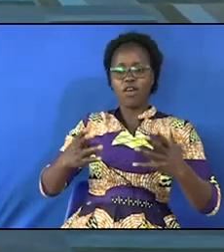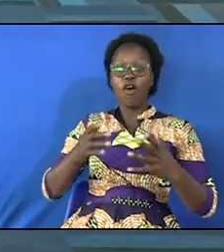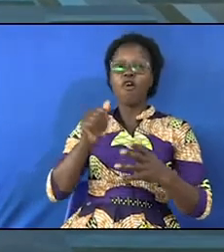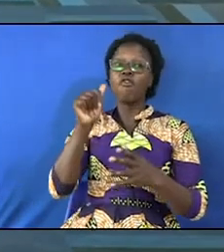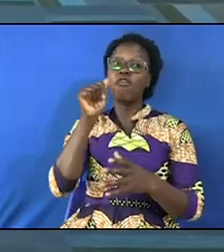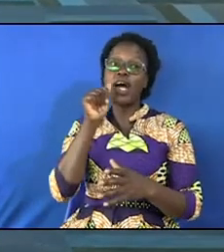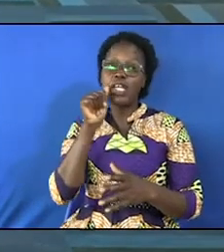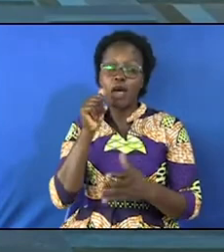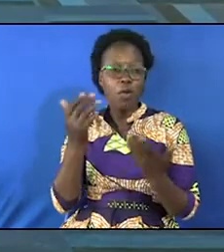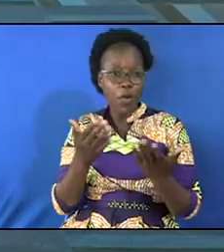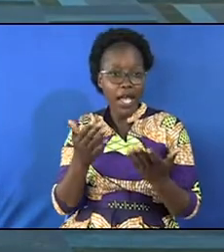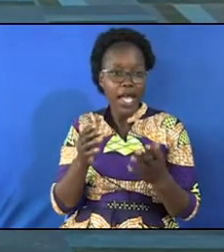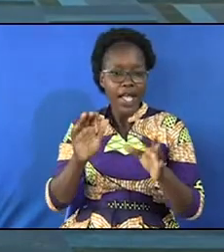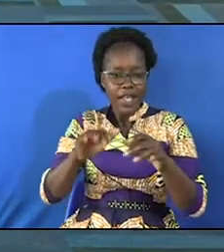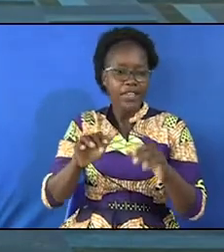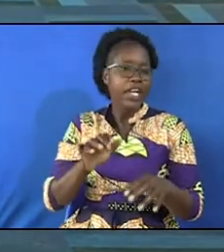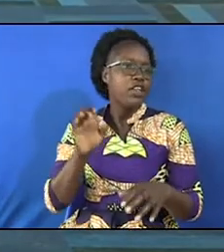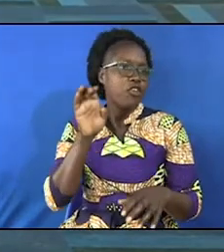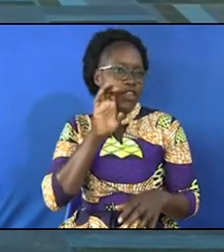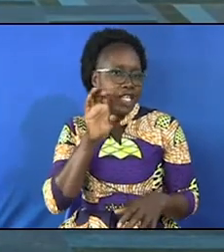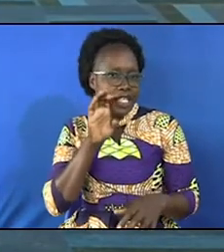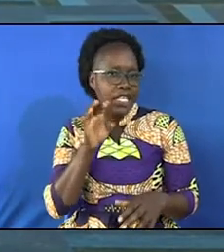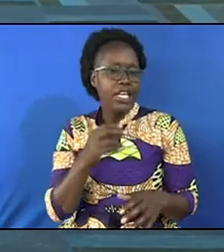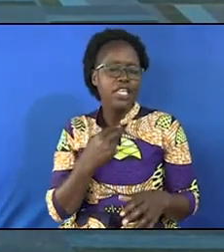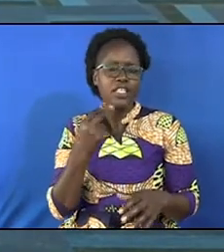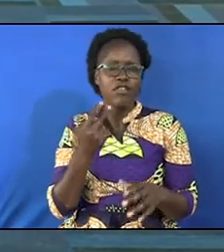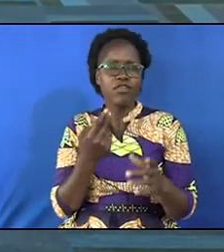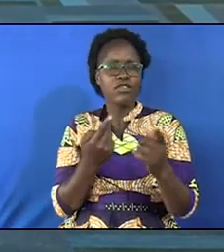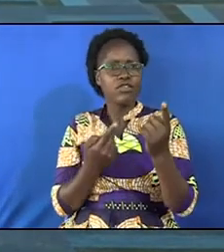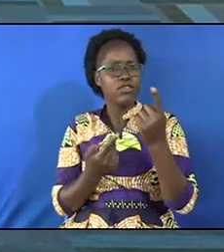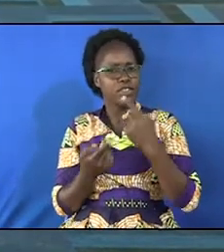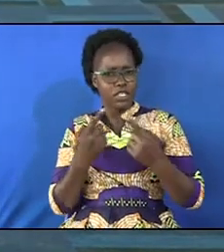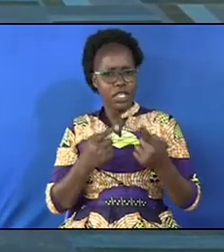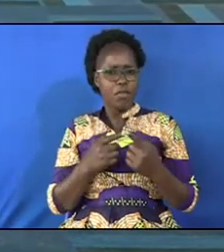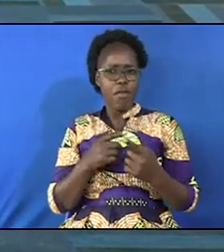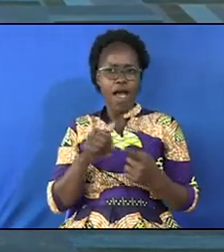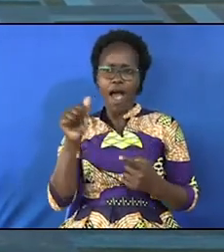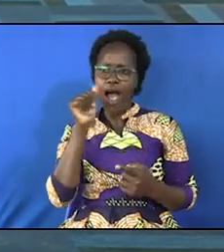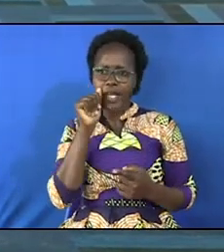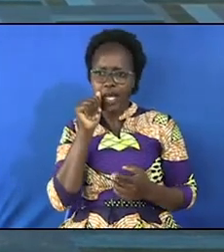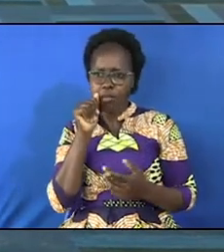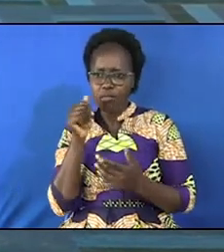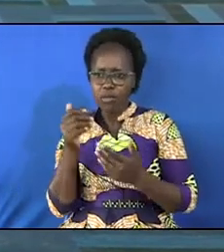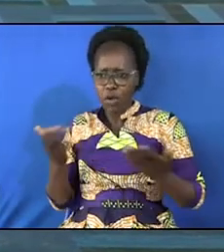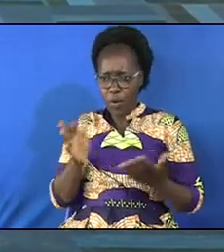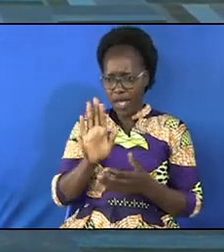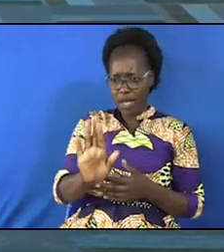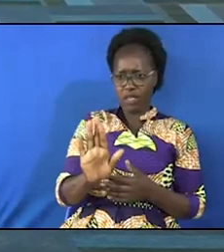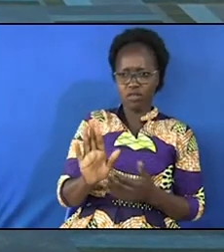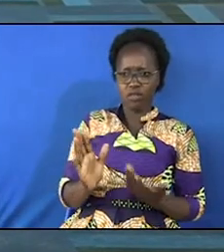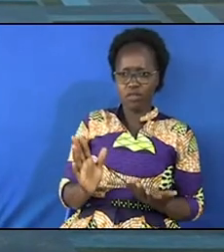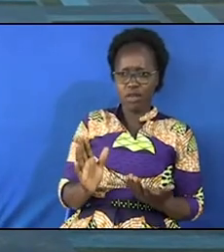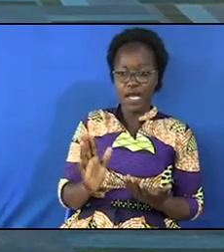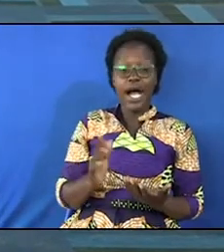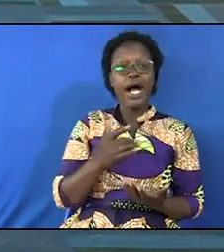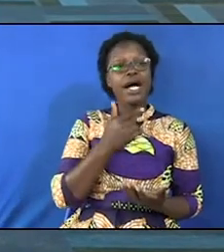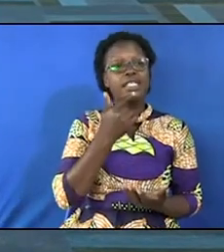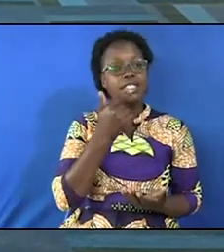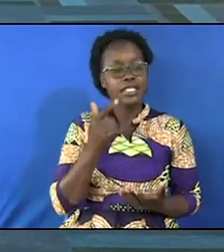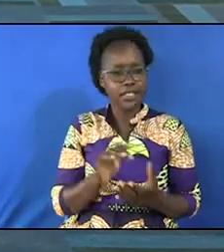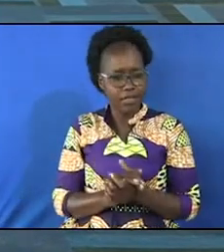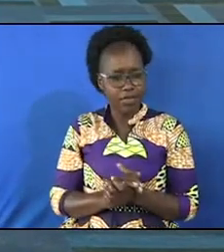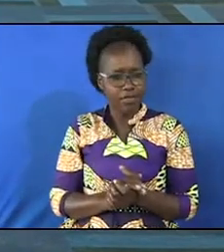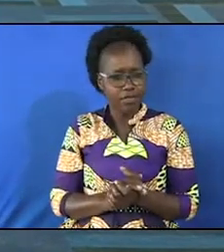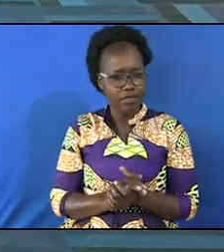Eden the bible says the voice came Adam where are you and Adam says